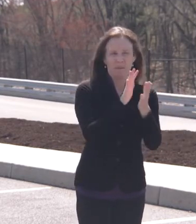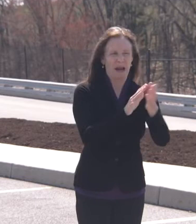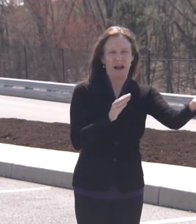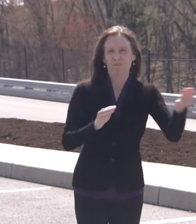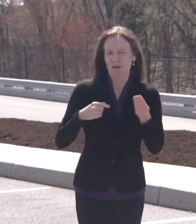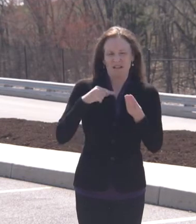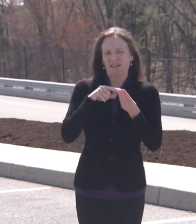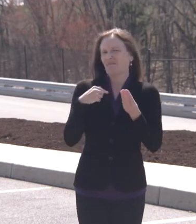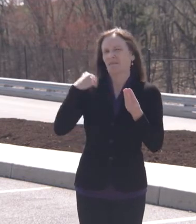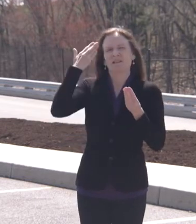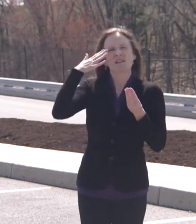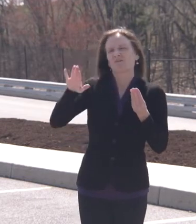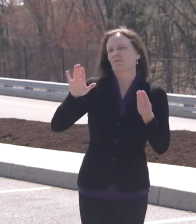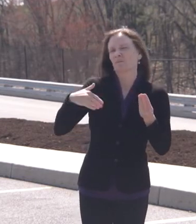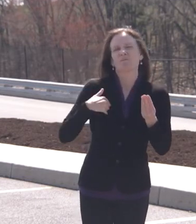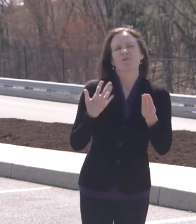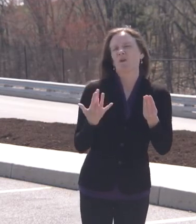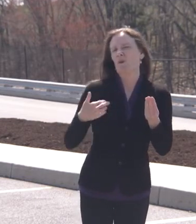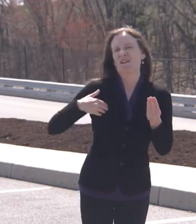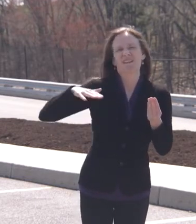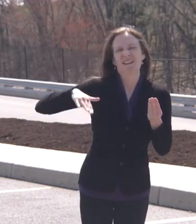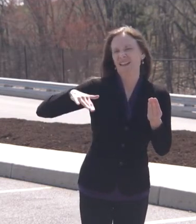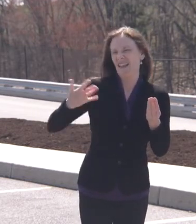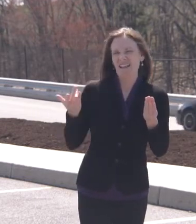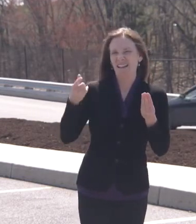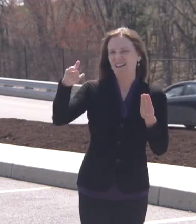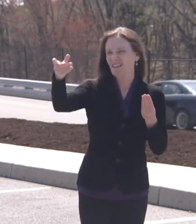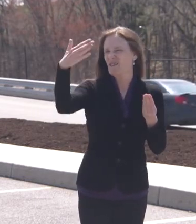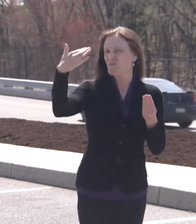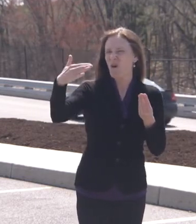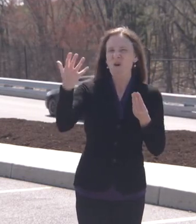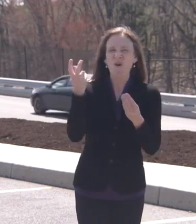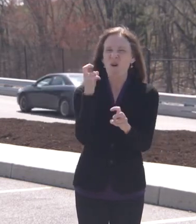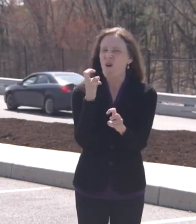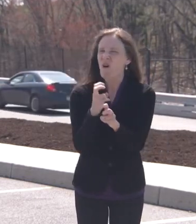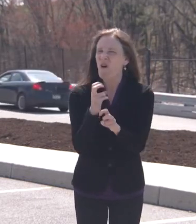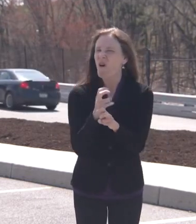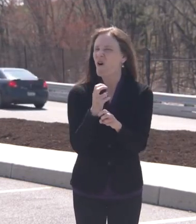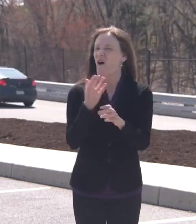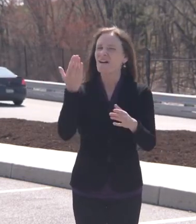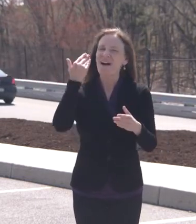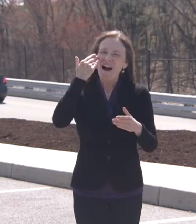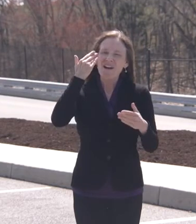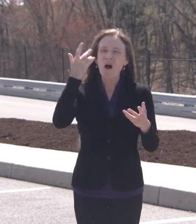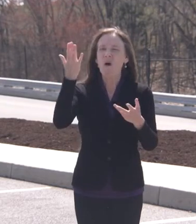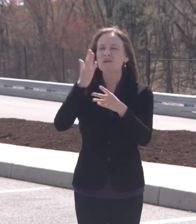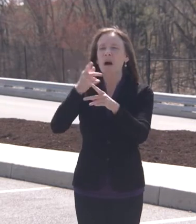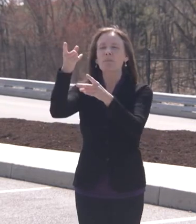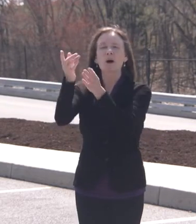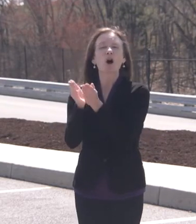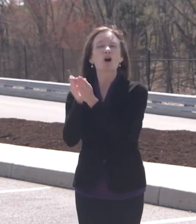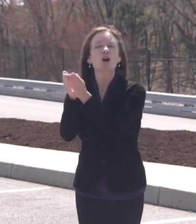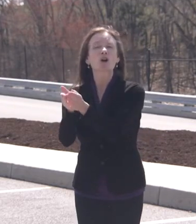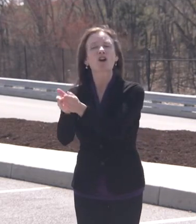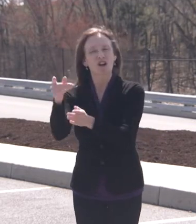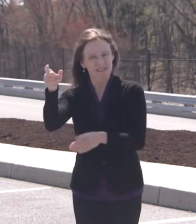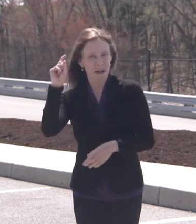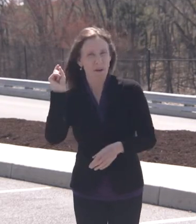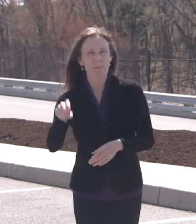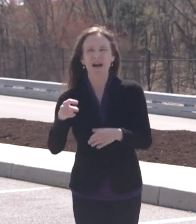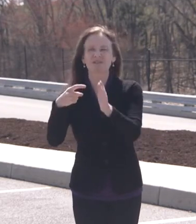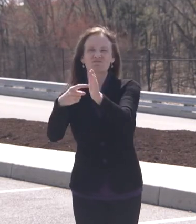wants to, like a cruise ship says you have to have a vaccine to come onto the ship,